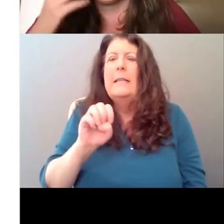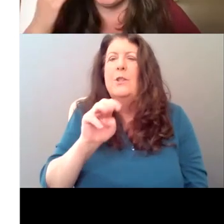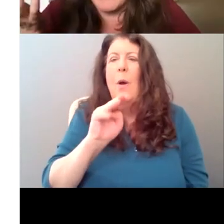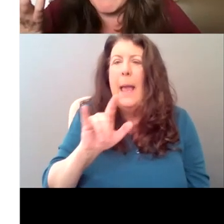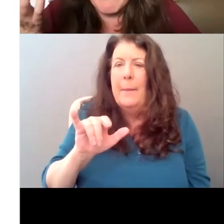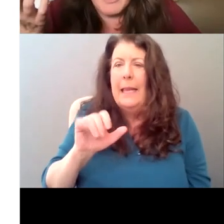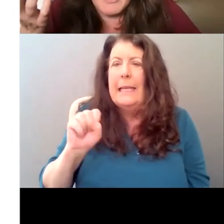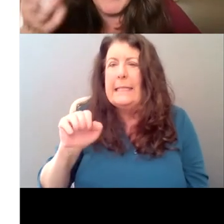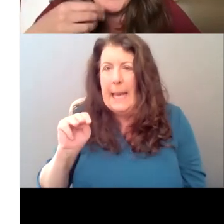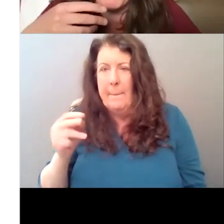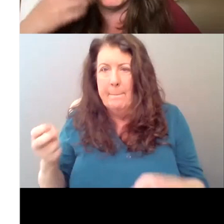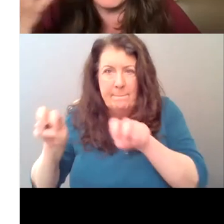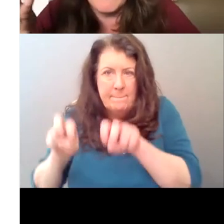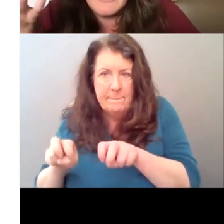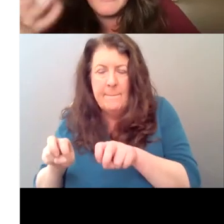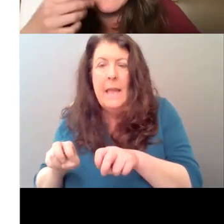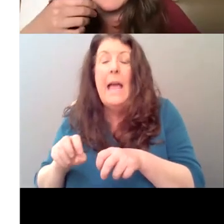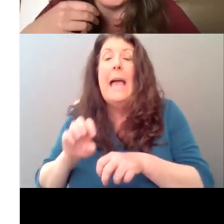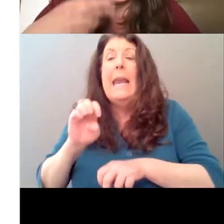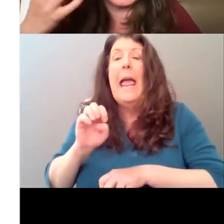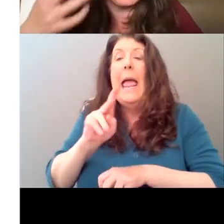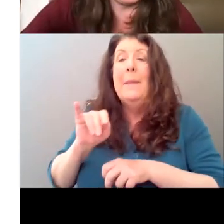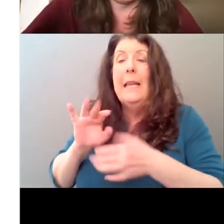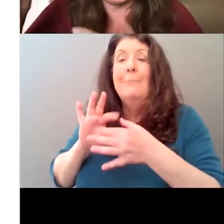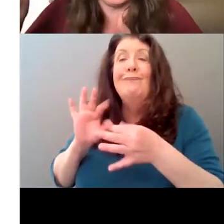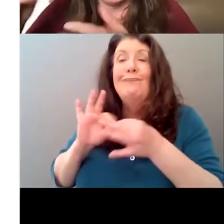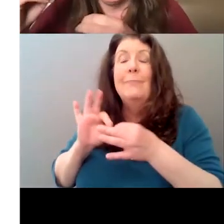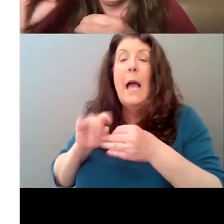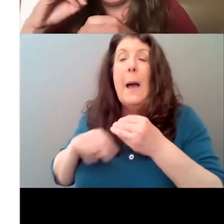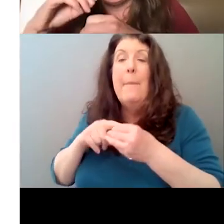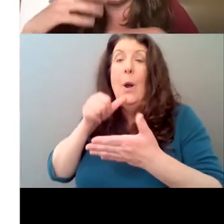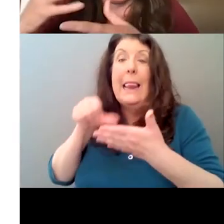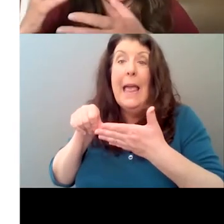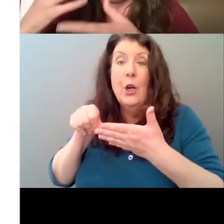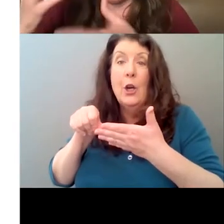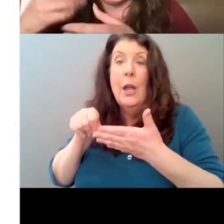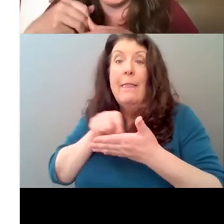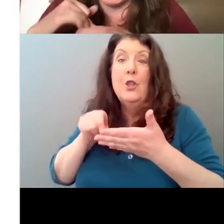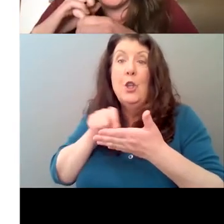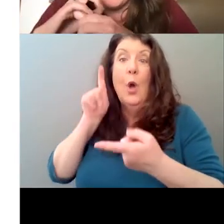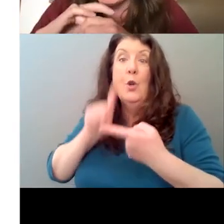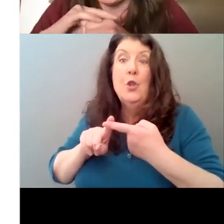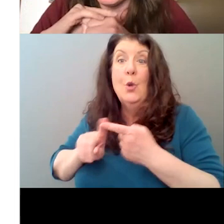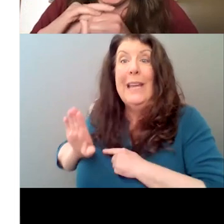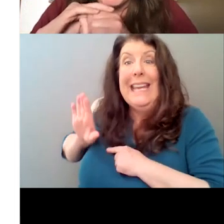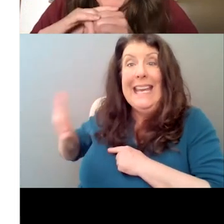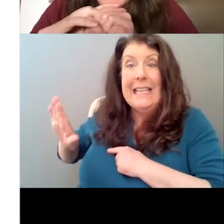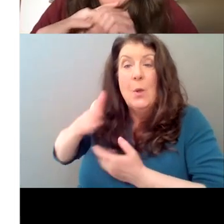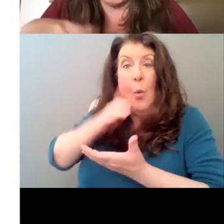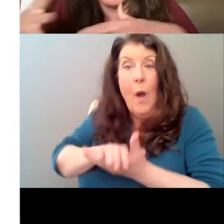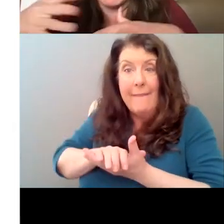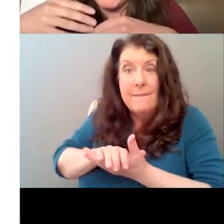she wrote to his wife, um, about how wonderful he is and how great he makes her feel. Um, he told her that it really upset his wife and that it was